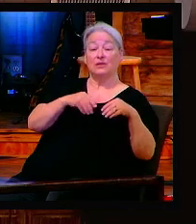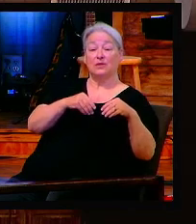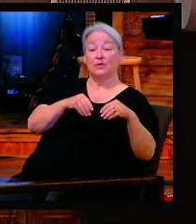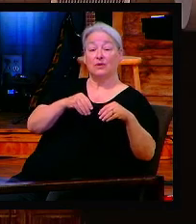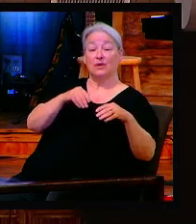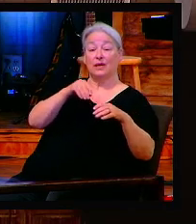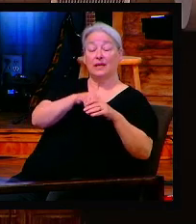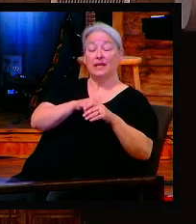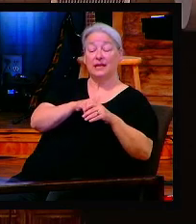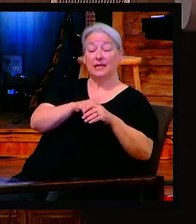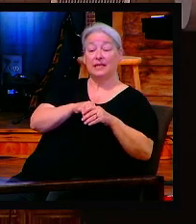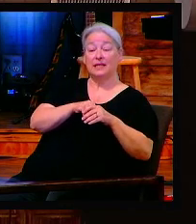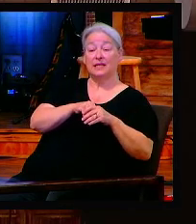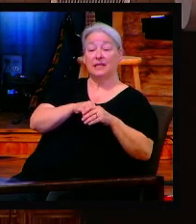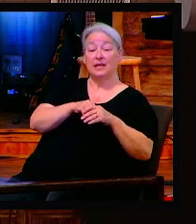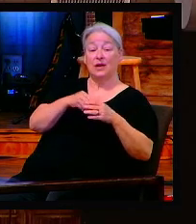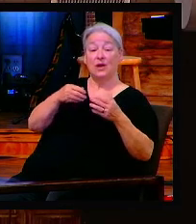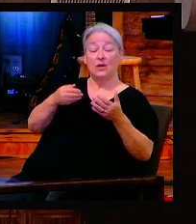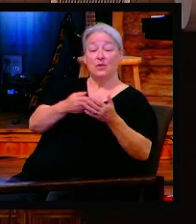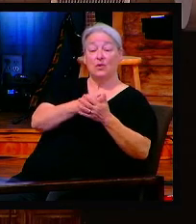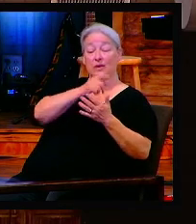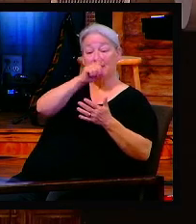food? With your hand.